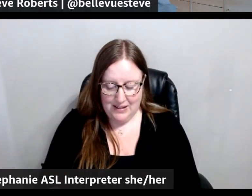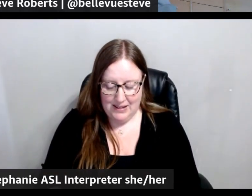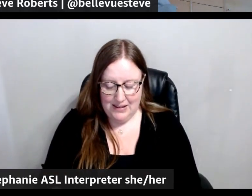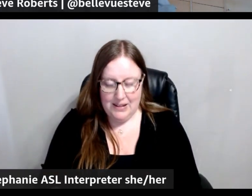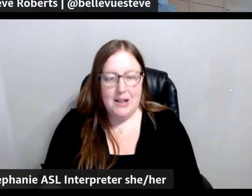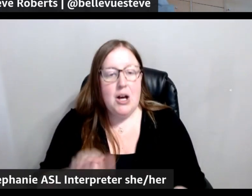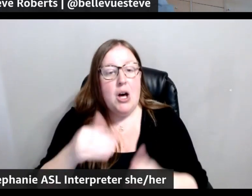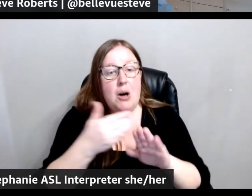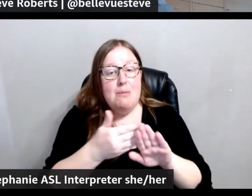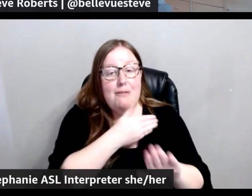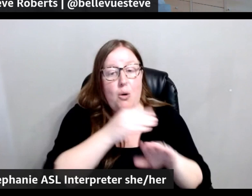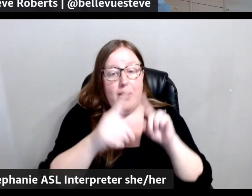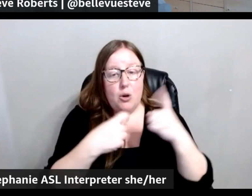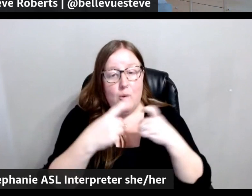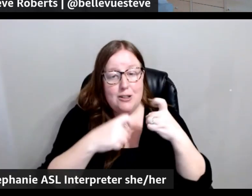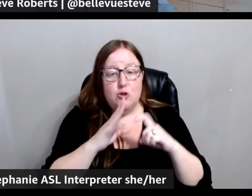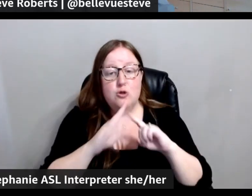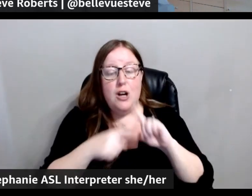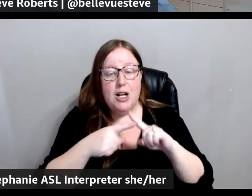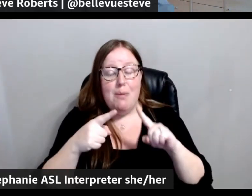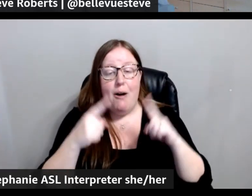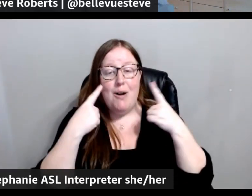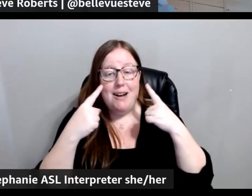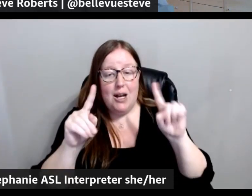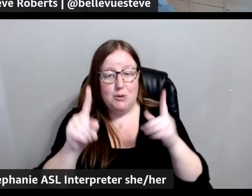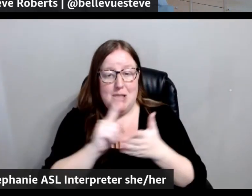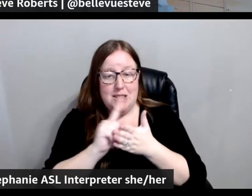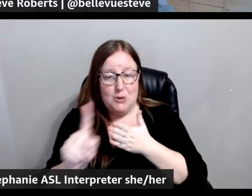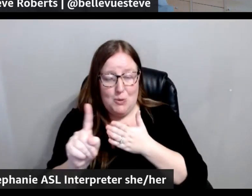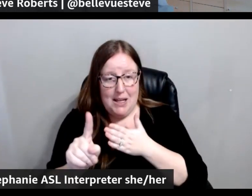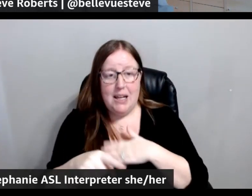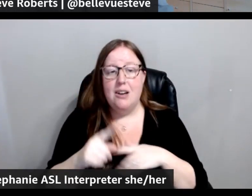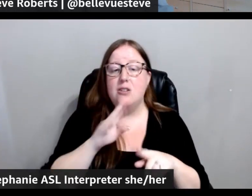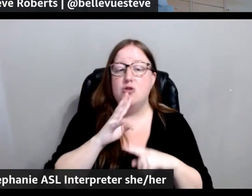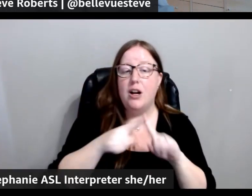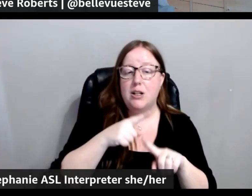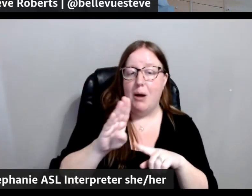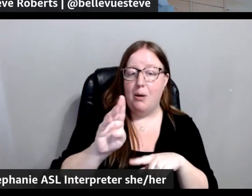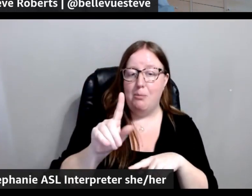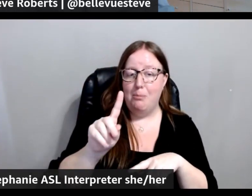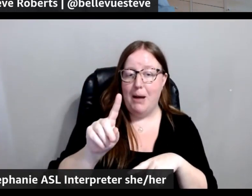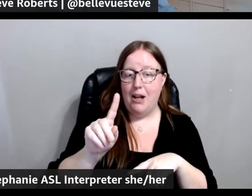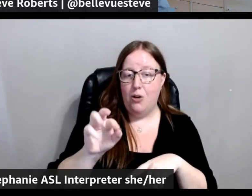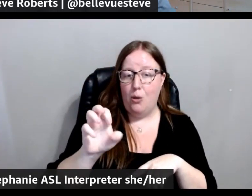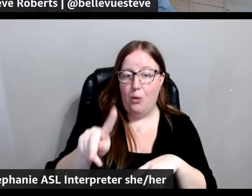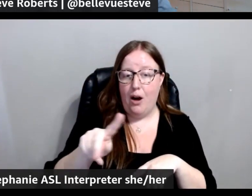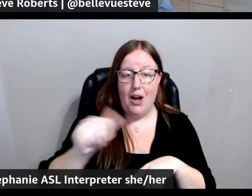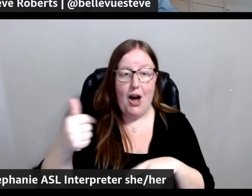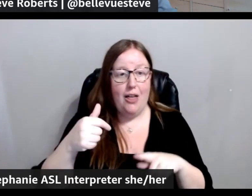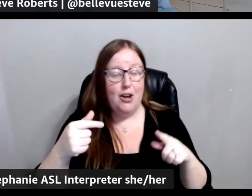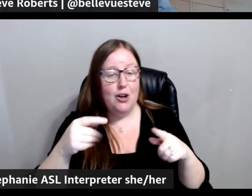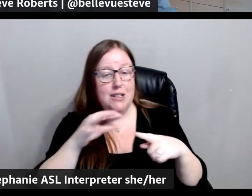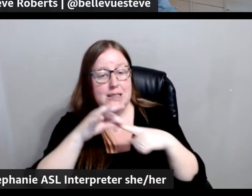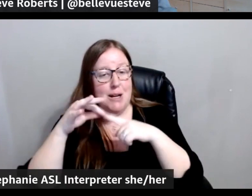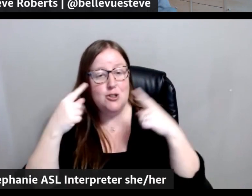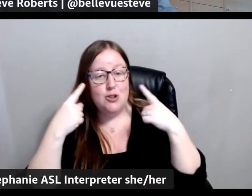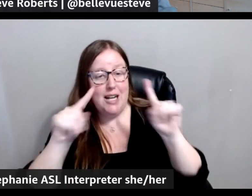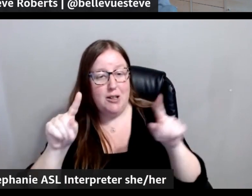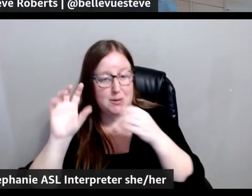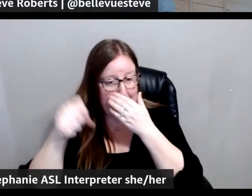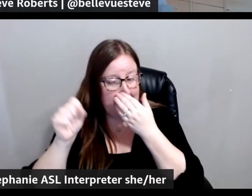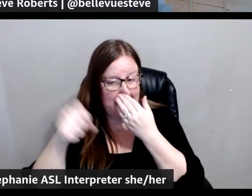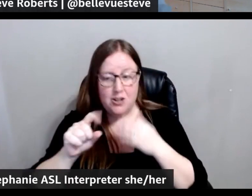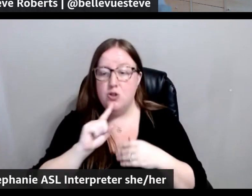you talked about the announcements this week and you talked about Bedrock, but are there any other special announcements that you want to call out? Yeah, and yeah,